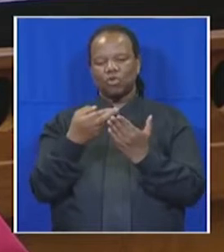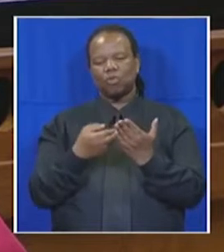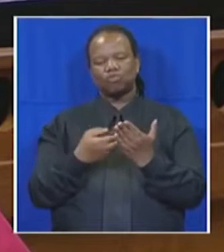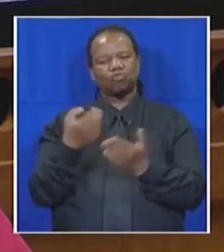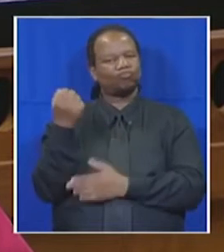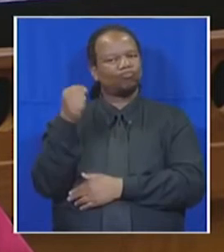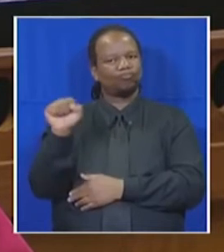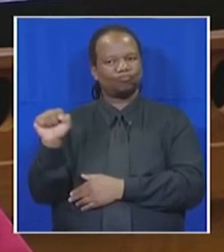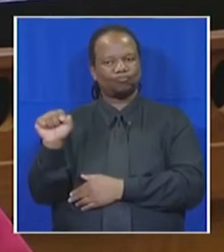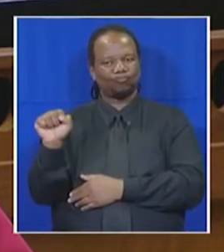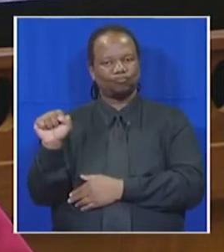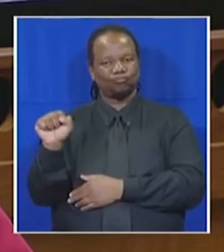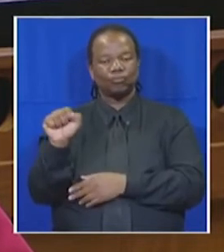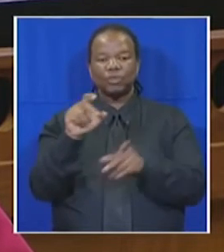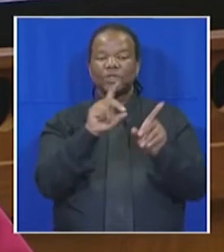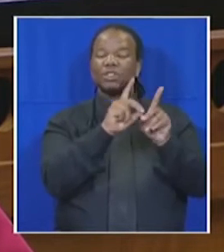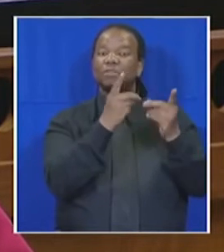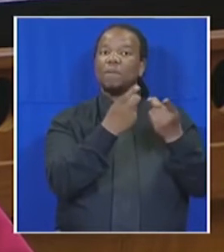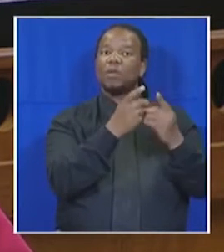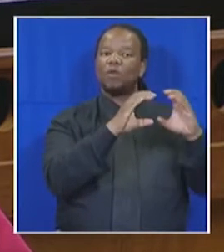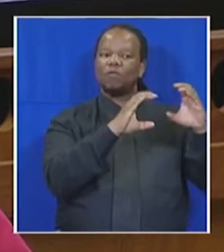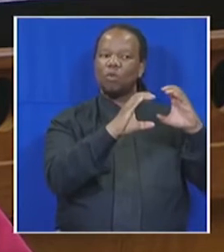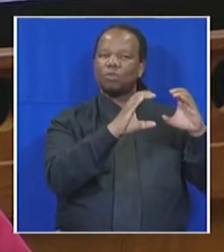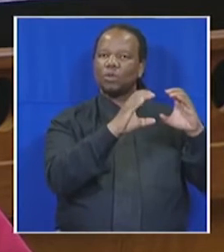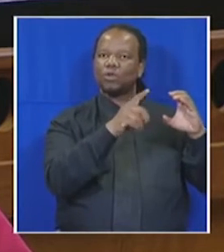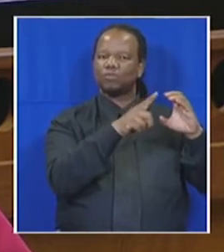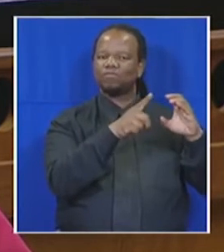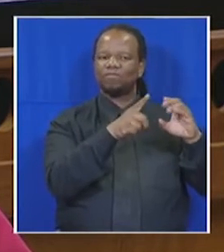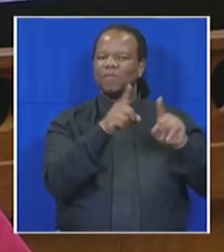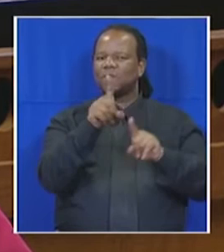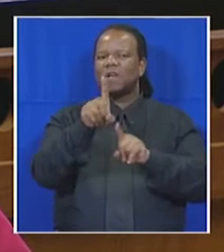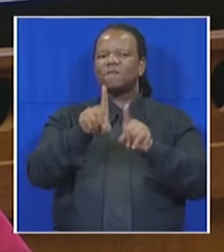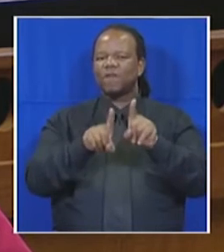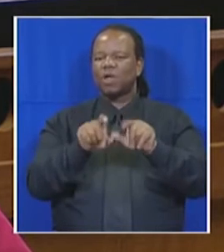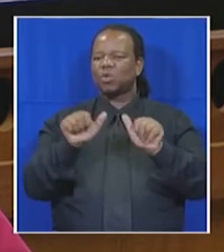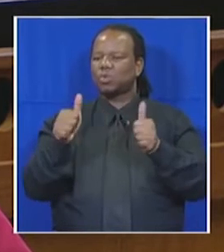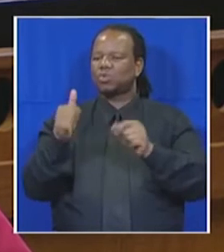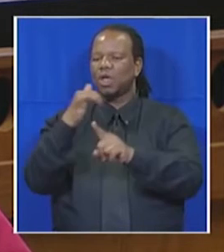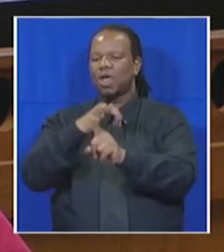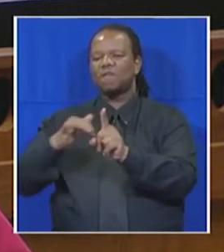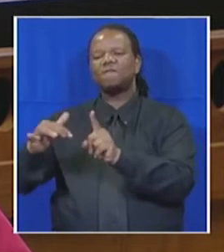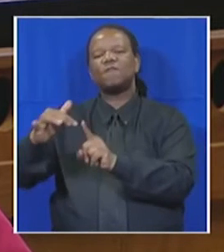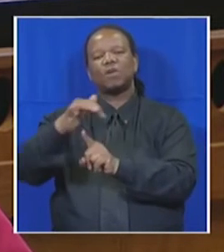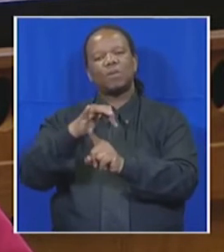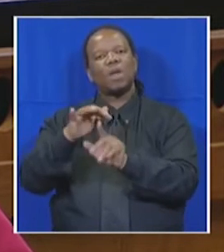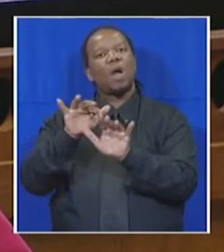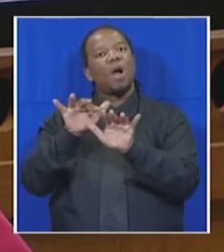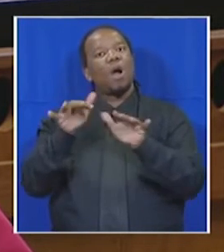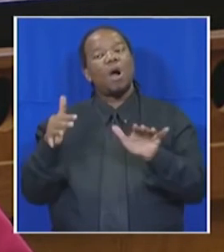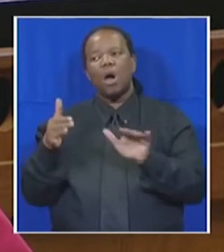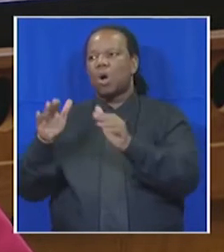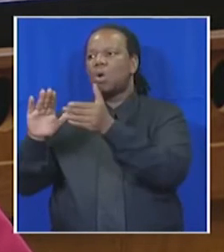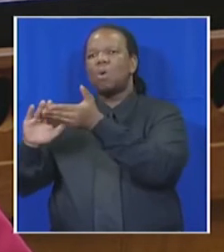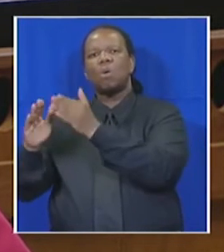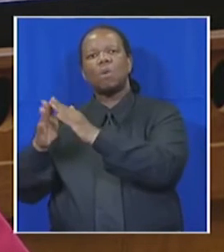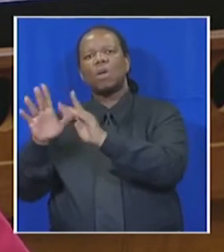The Department of Communication is failing to create an enabling environment and conducive for engagement in society to promote diversity